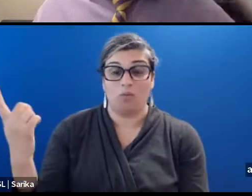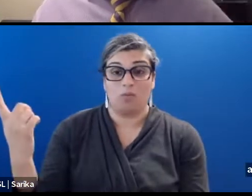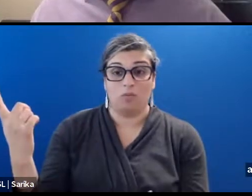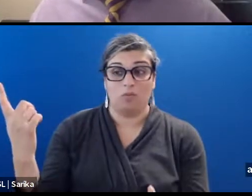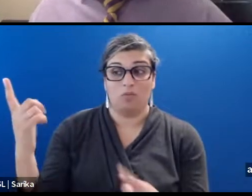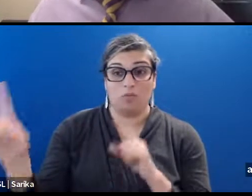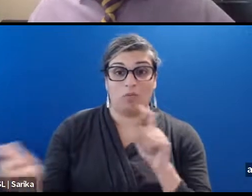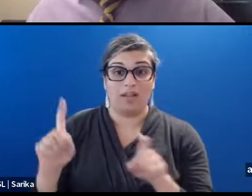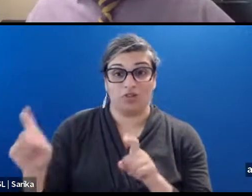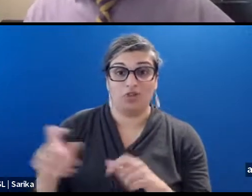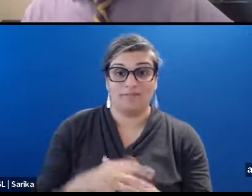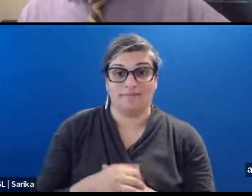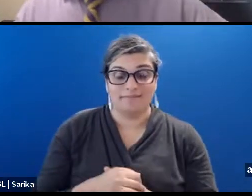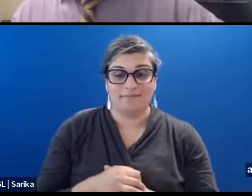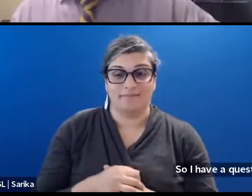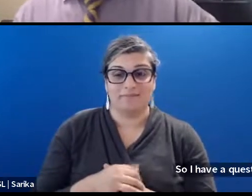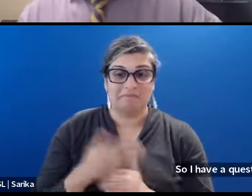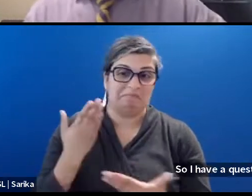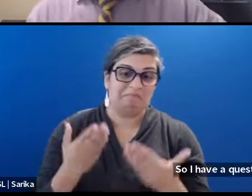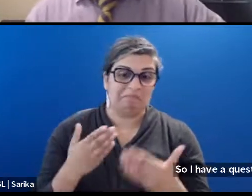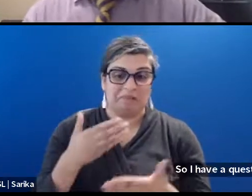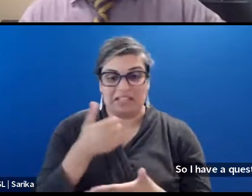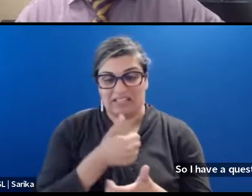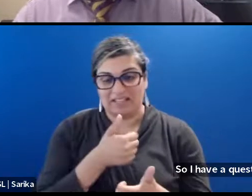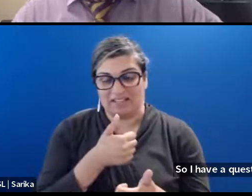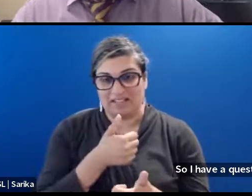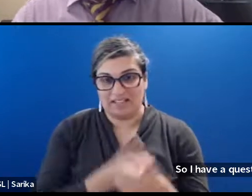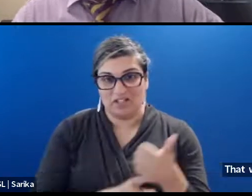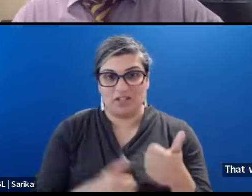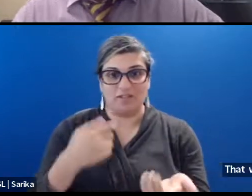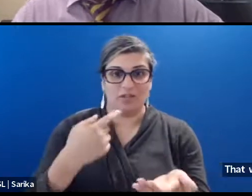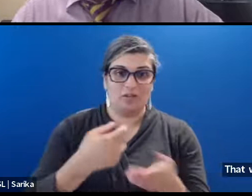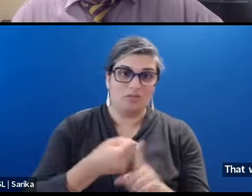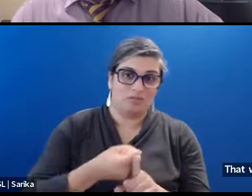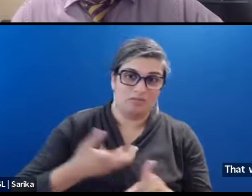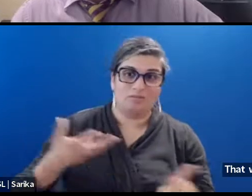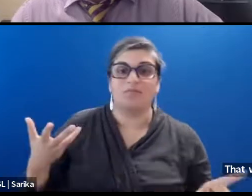Which is. Maybe you could each talk about. The fact. That.